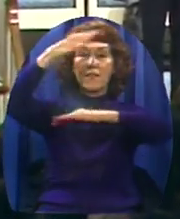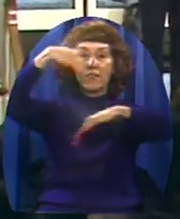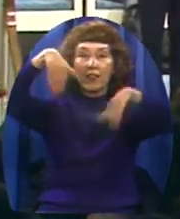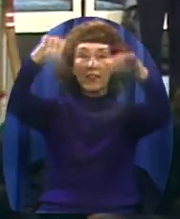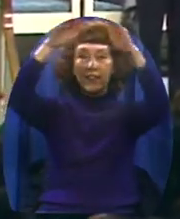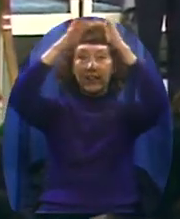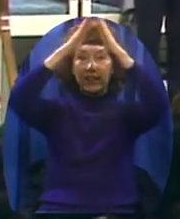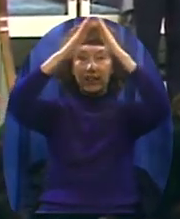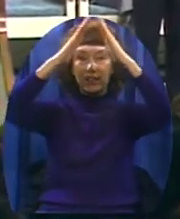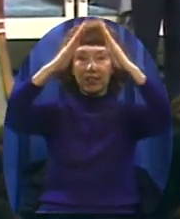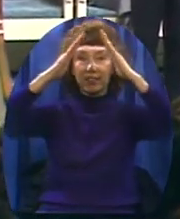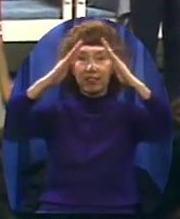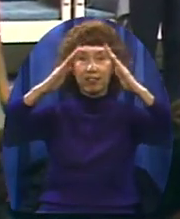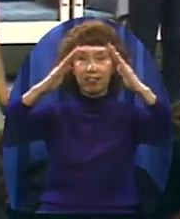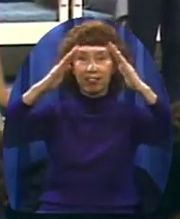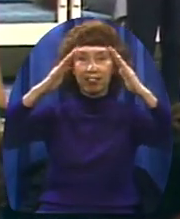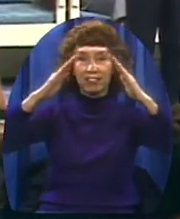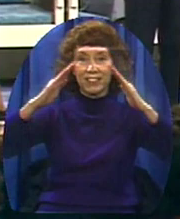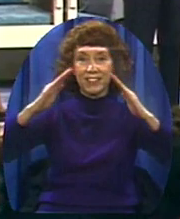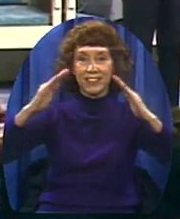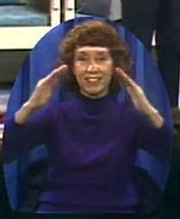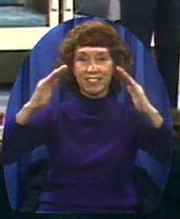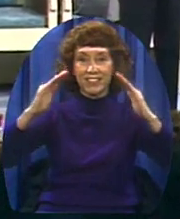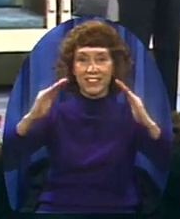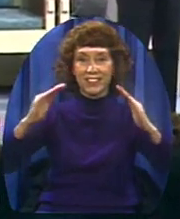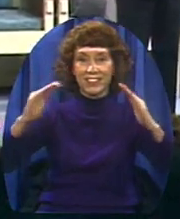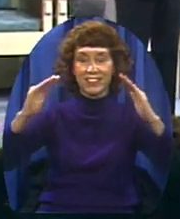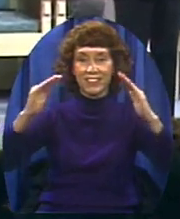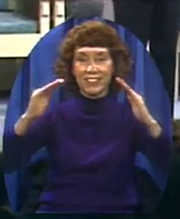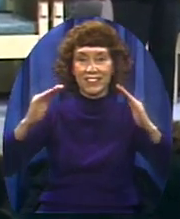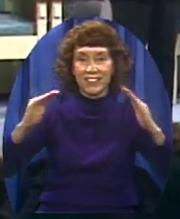left He left